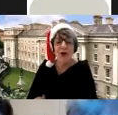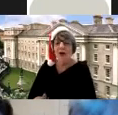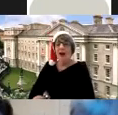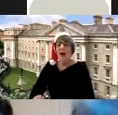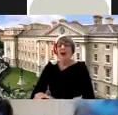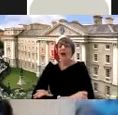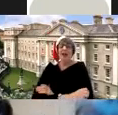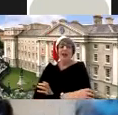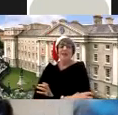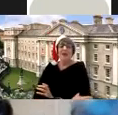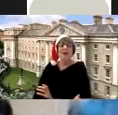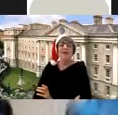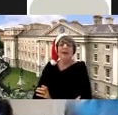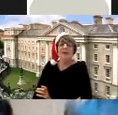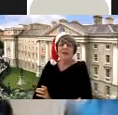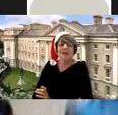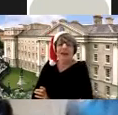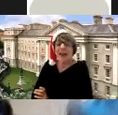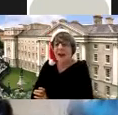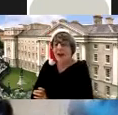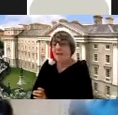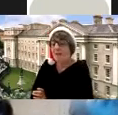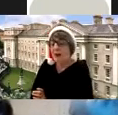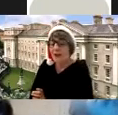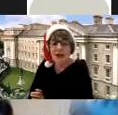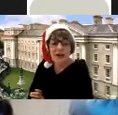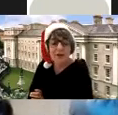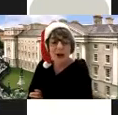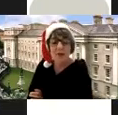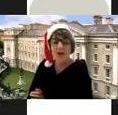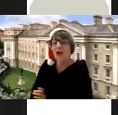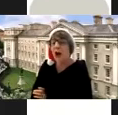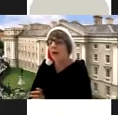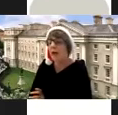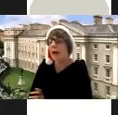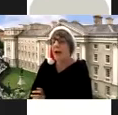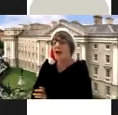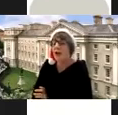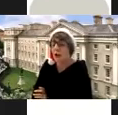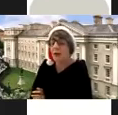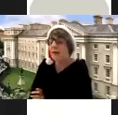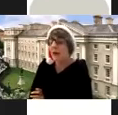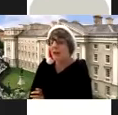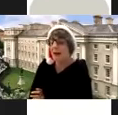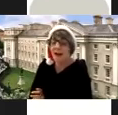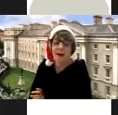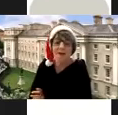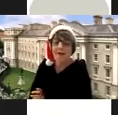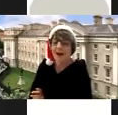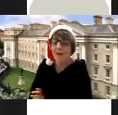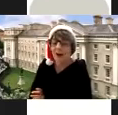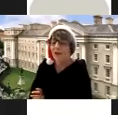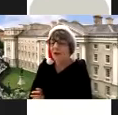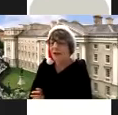another uh a very famous uh chef as well richard corrigan and another great uh